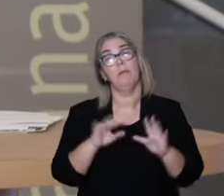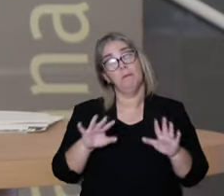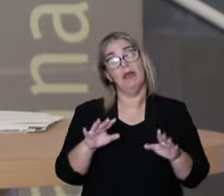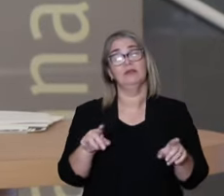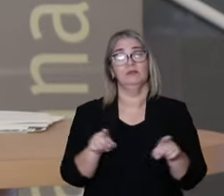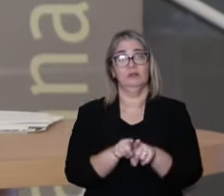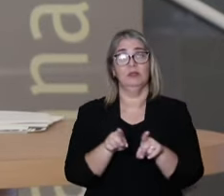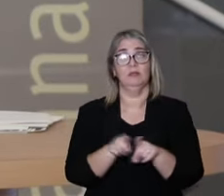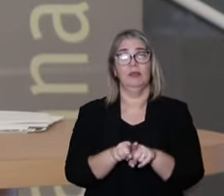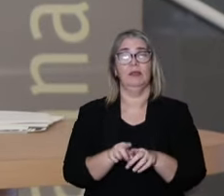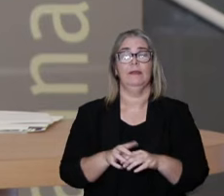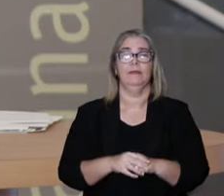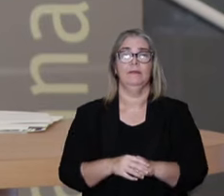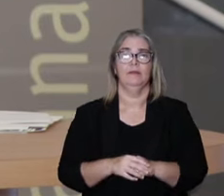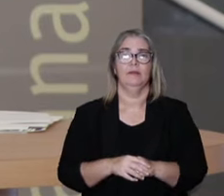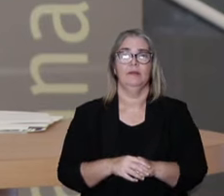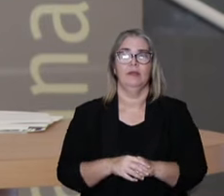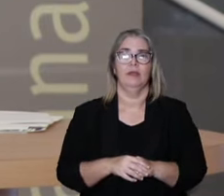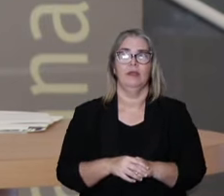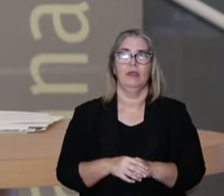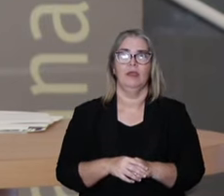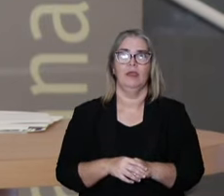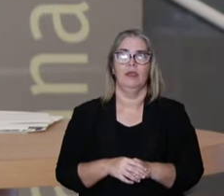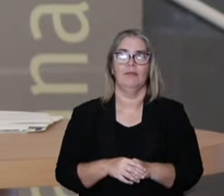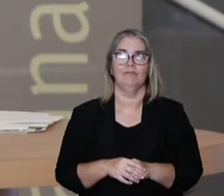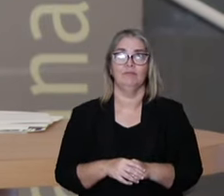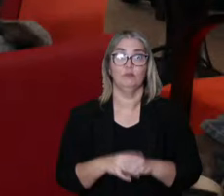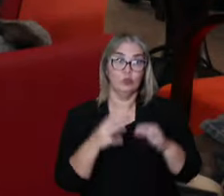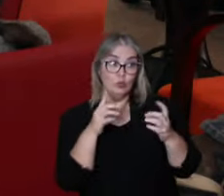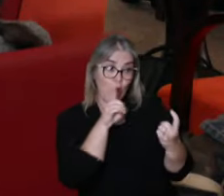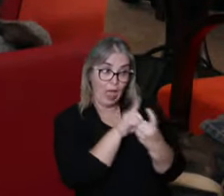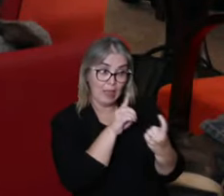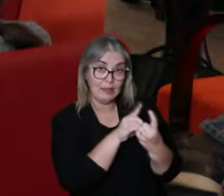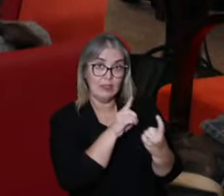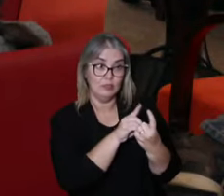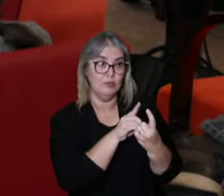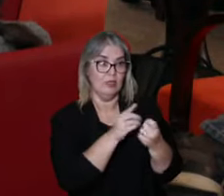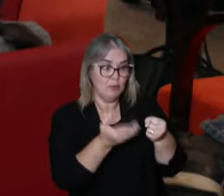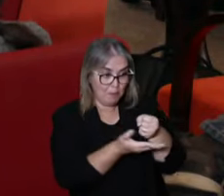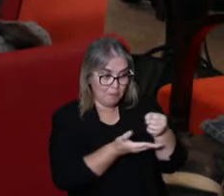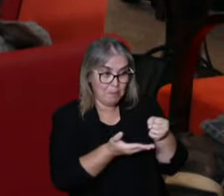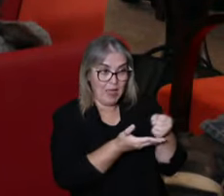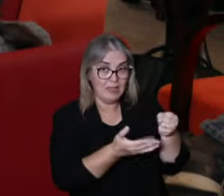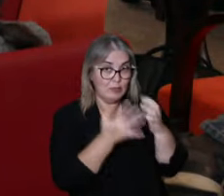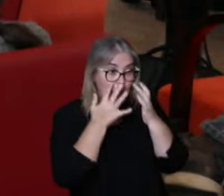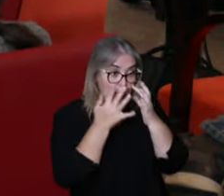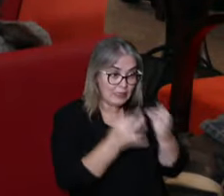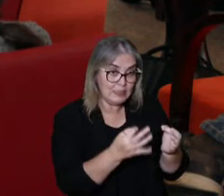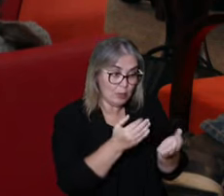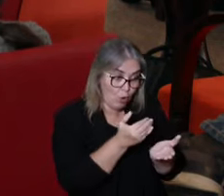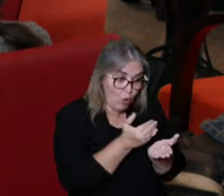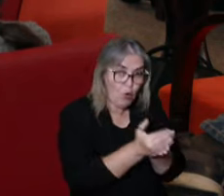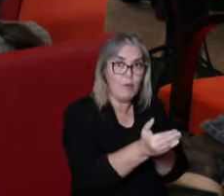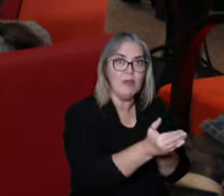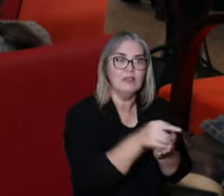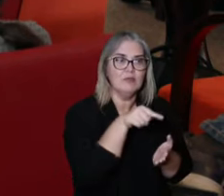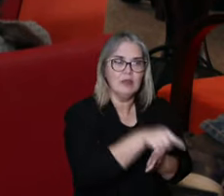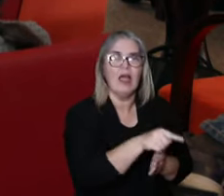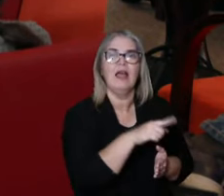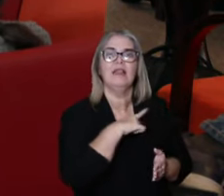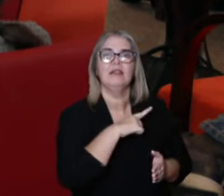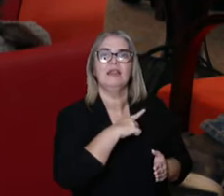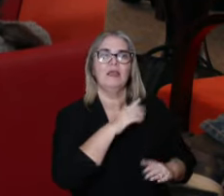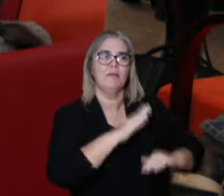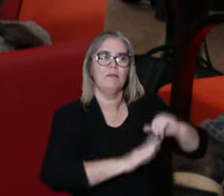is counter hegemonic. And that is why that he that in primary care at the